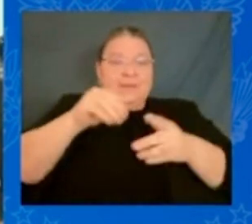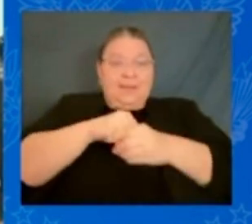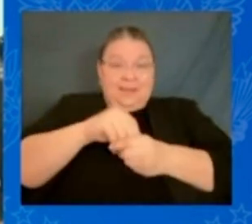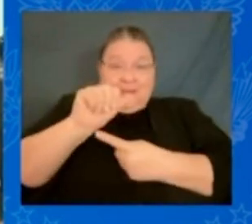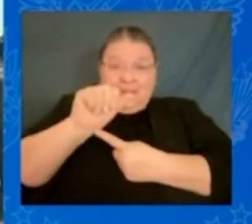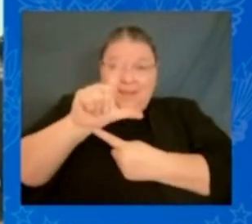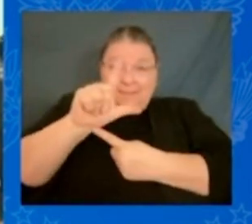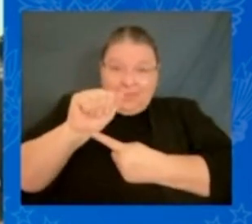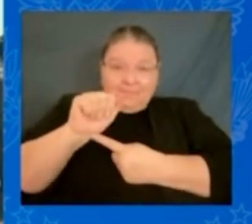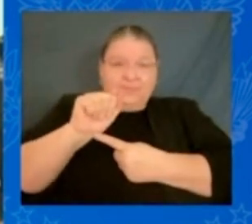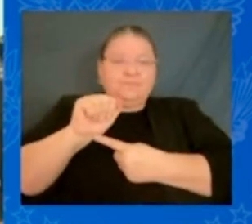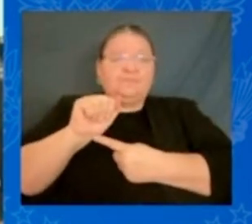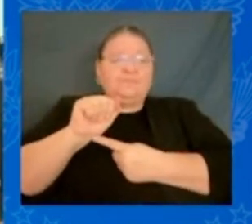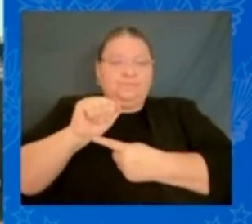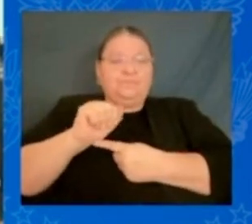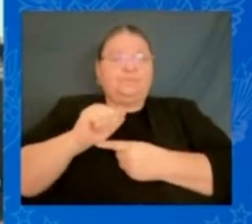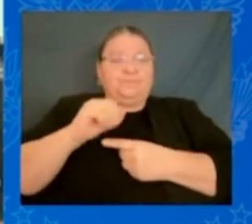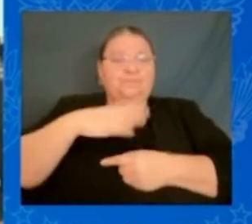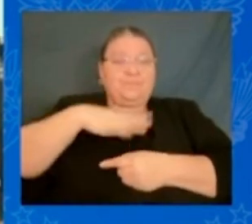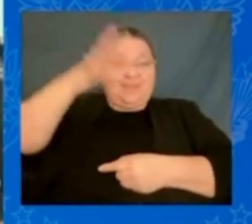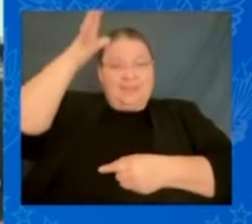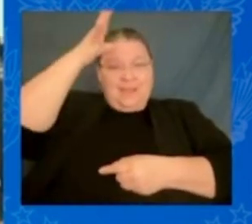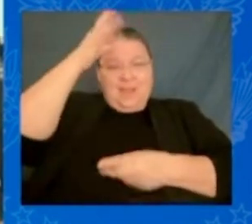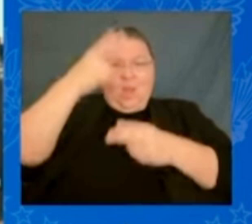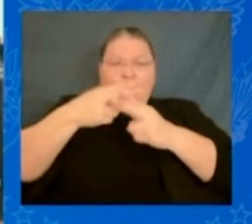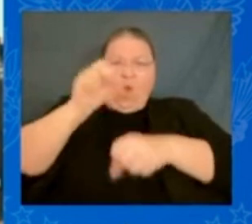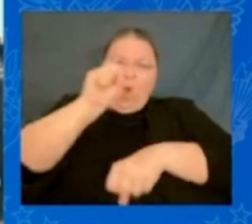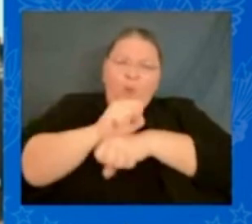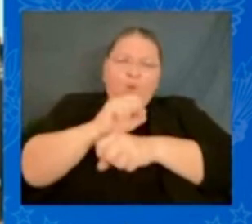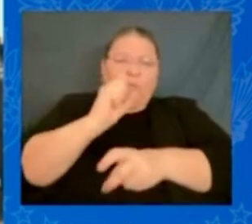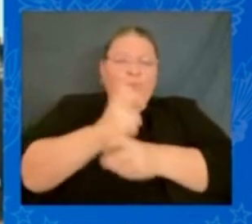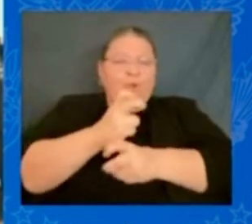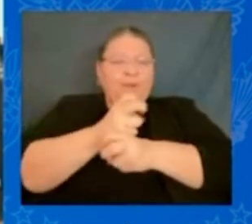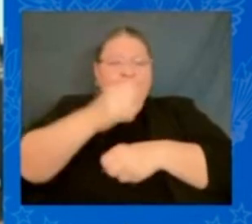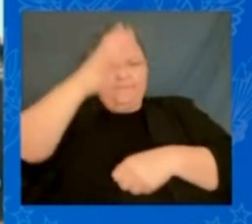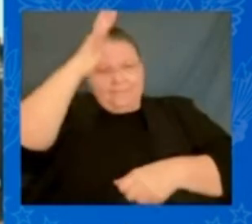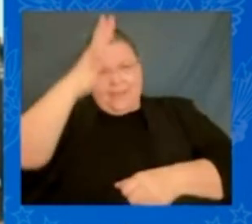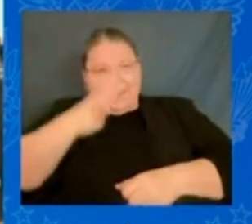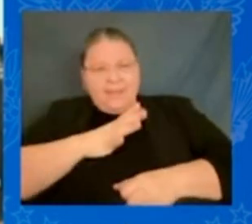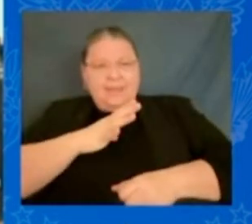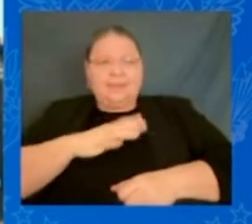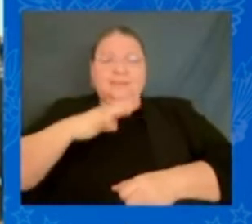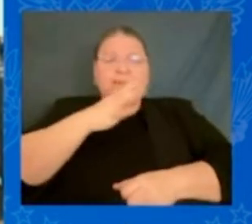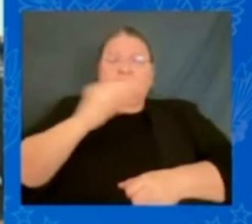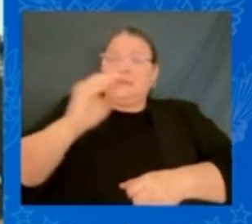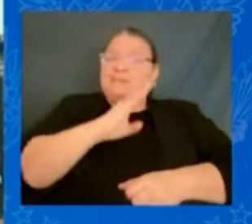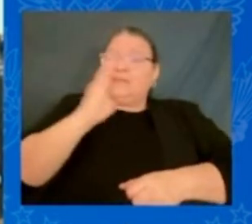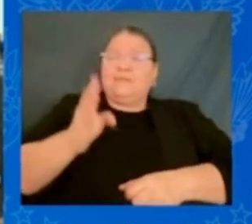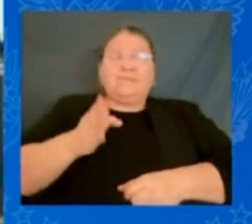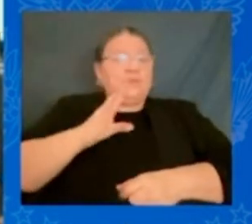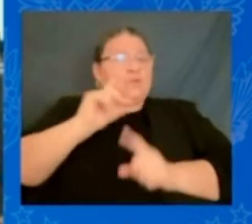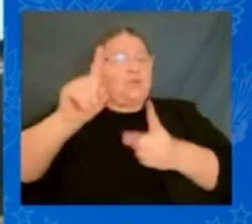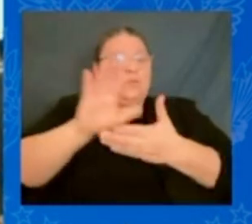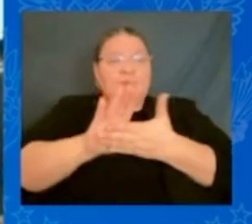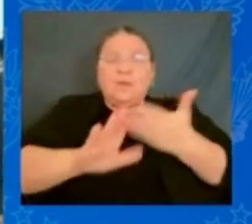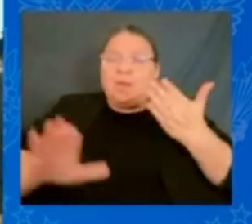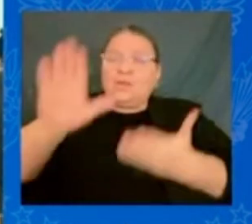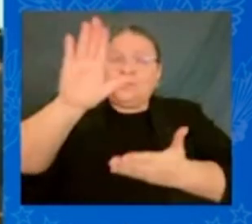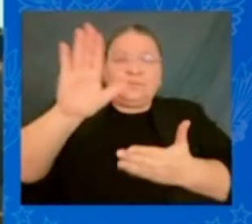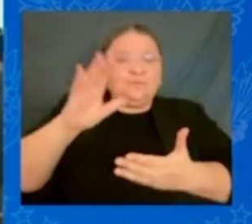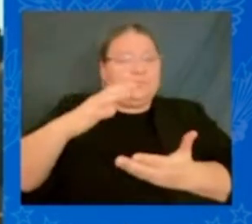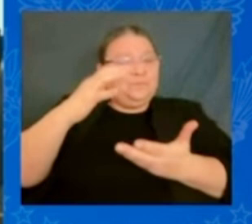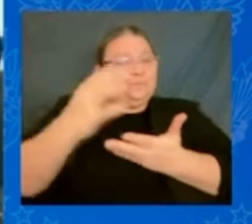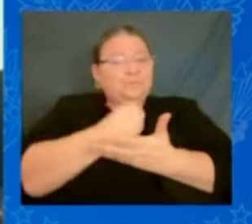is a hardworking guy, a real gentleman, a decent man. He never got a college degree. He never gets to go to college. It was a great regret he had.